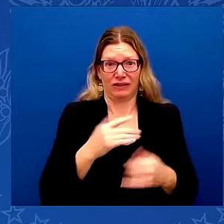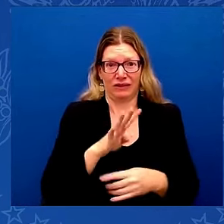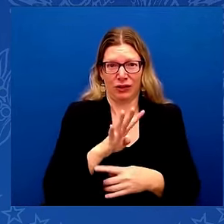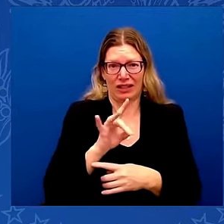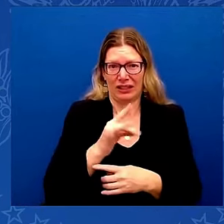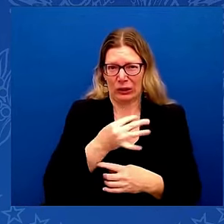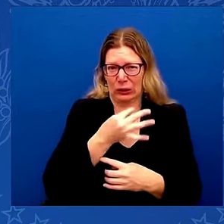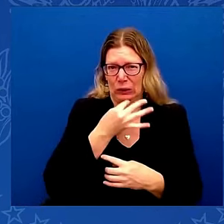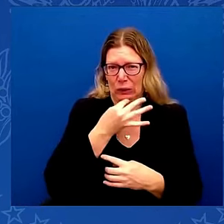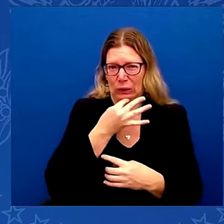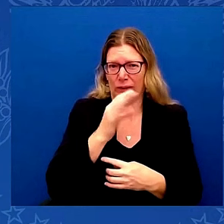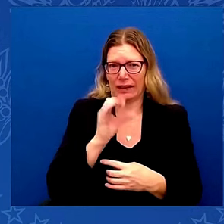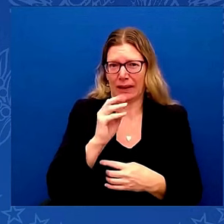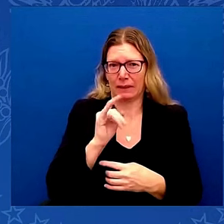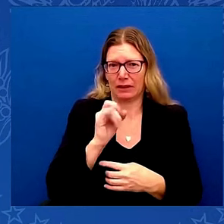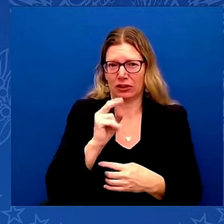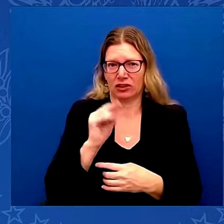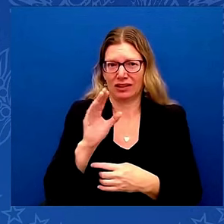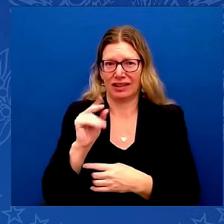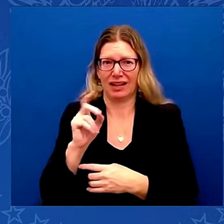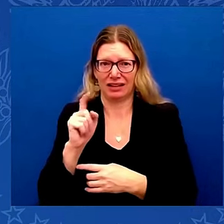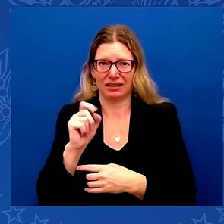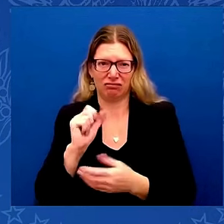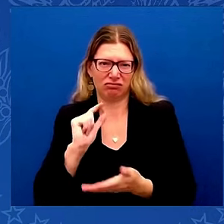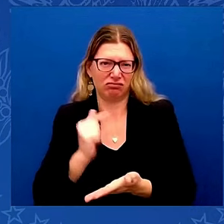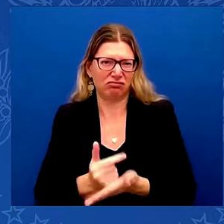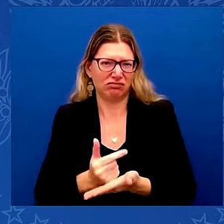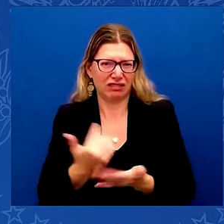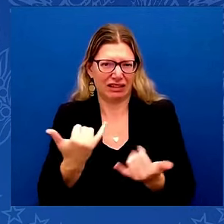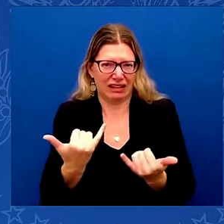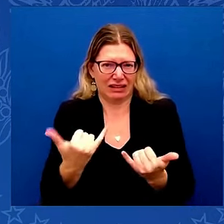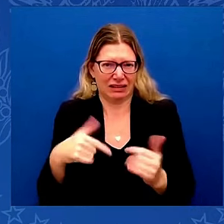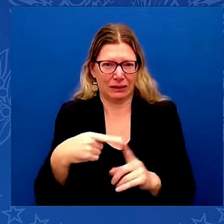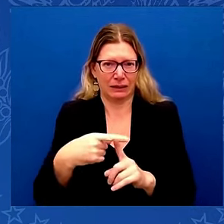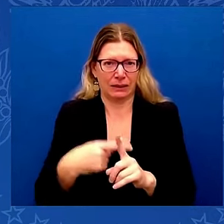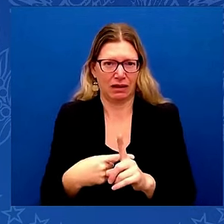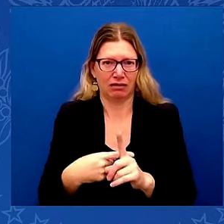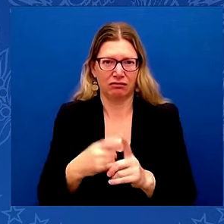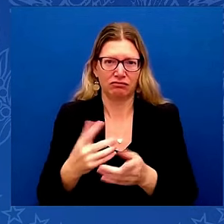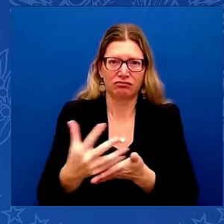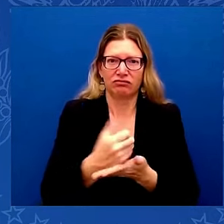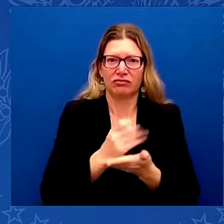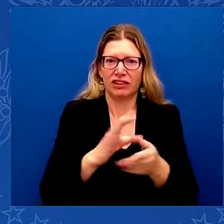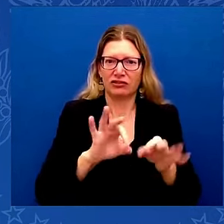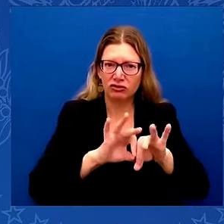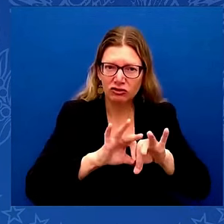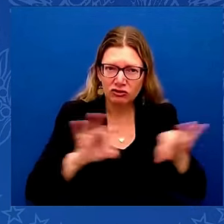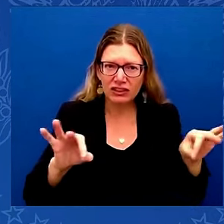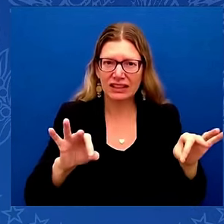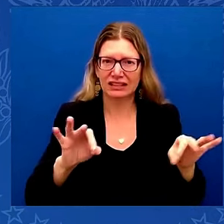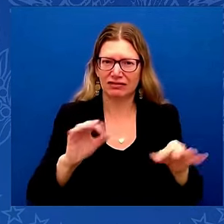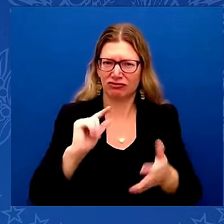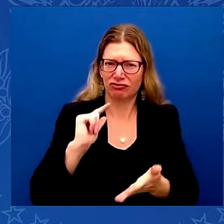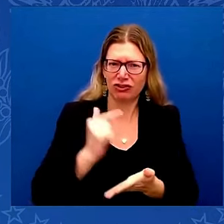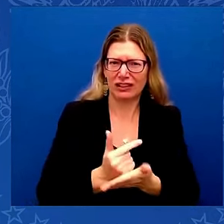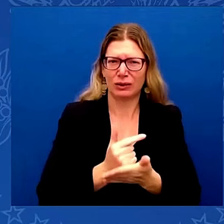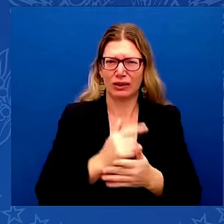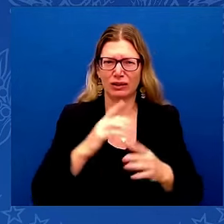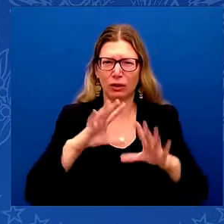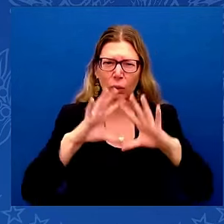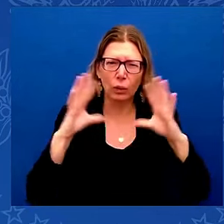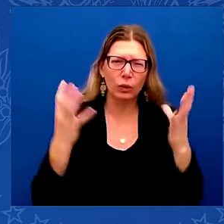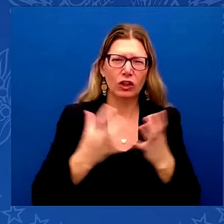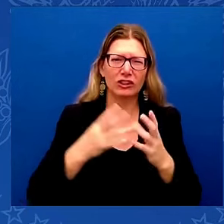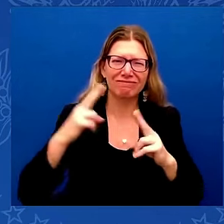diplomas graduates of the world's preeminent leadership institution, the United States Military Academy. Soon after, they will enter the profession of arms